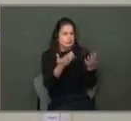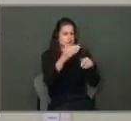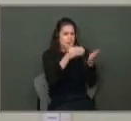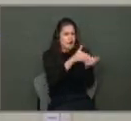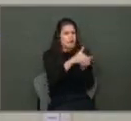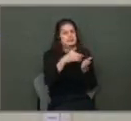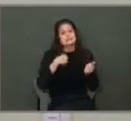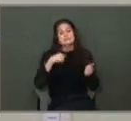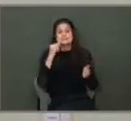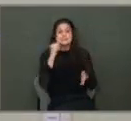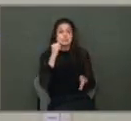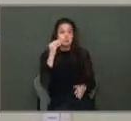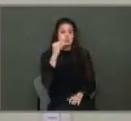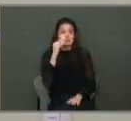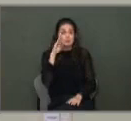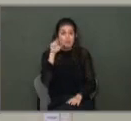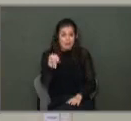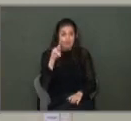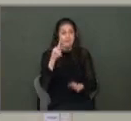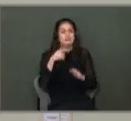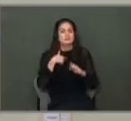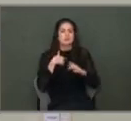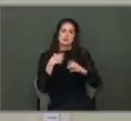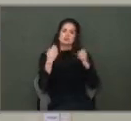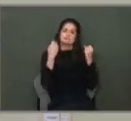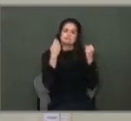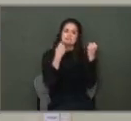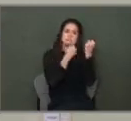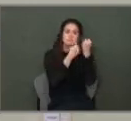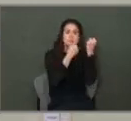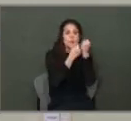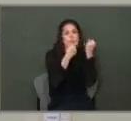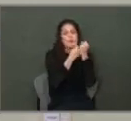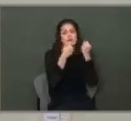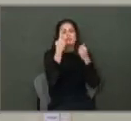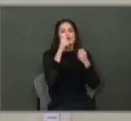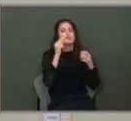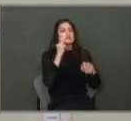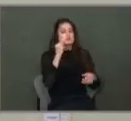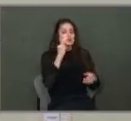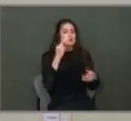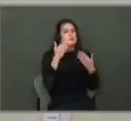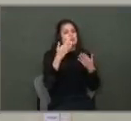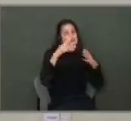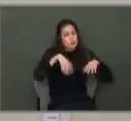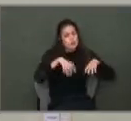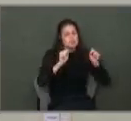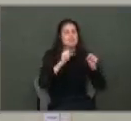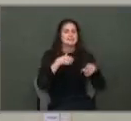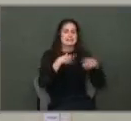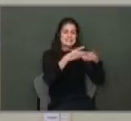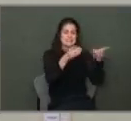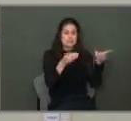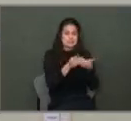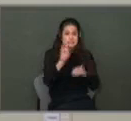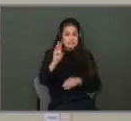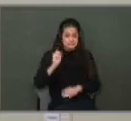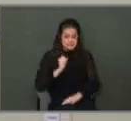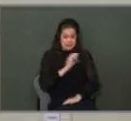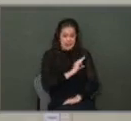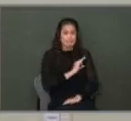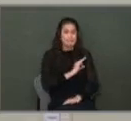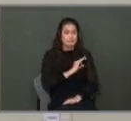San Antonio Food Bank for being a strong community partner and for hosting us tonight. Thank you, Mario Vledo. To the District 6 staff for